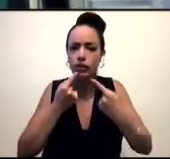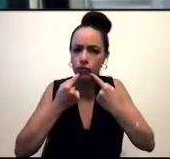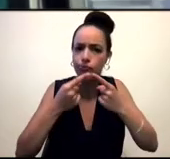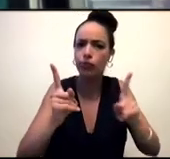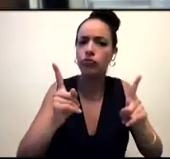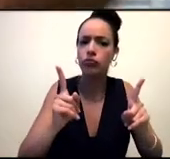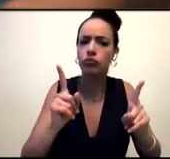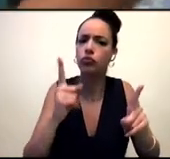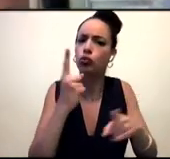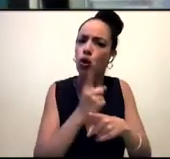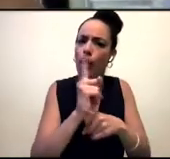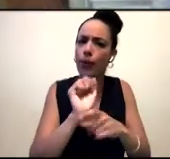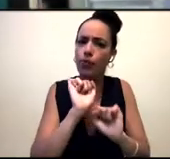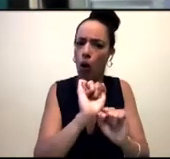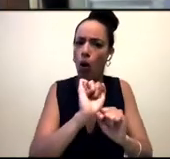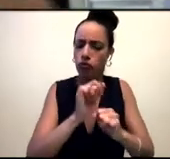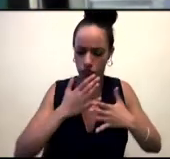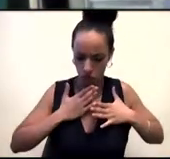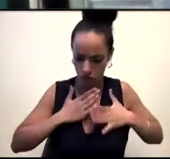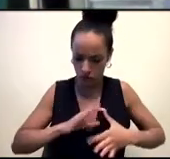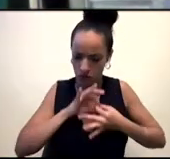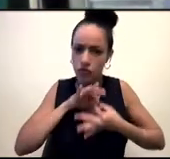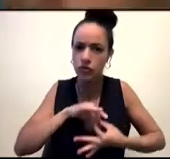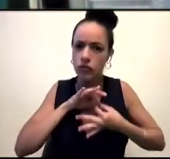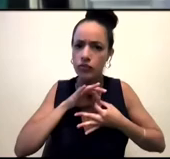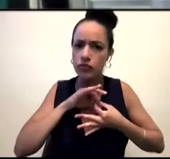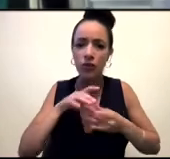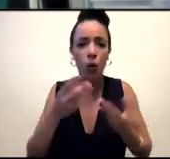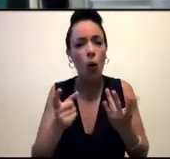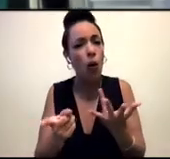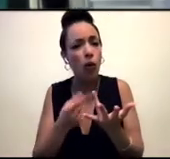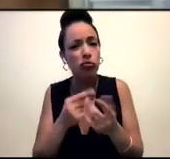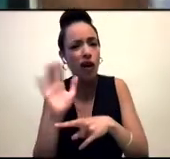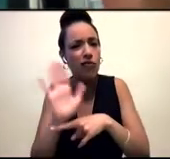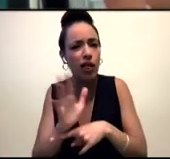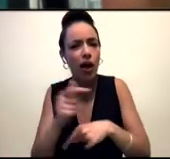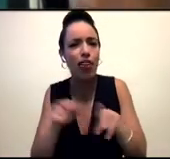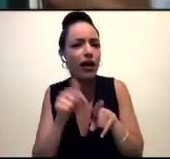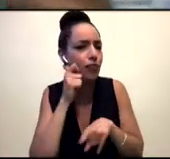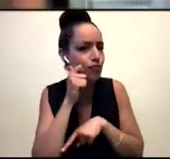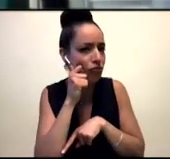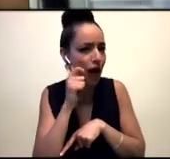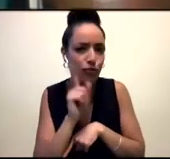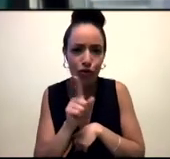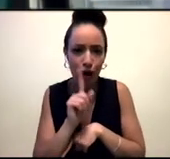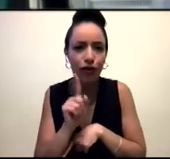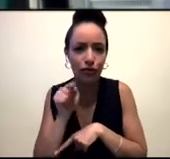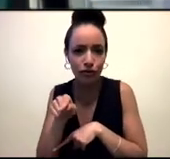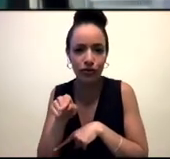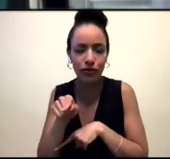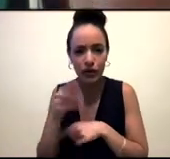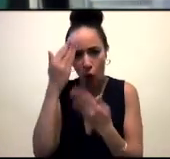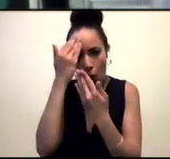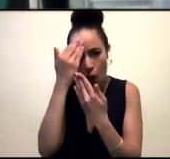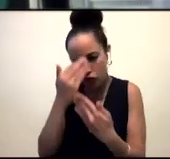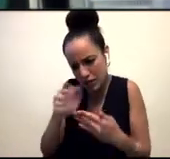Sometimes it's things like Brown Girls, where it's like a film set and it's that, but it's also honoring the relationships that kind of led me to create that